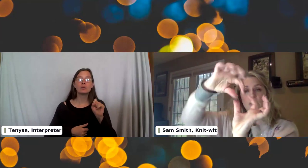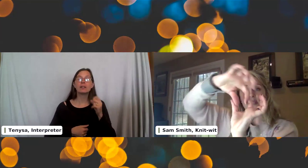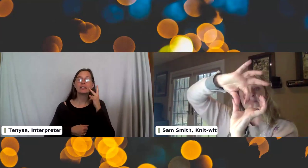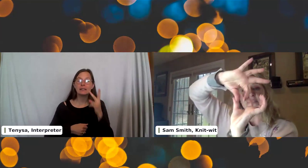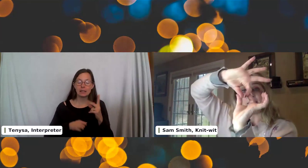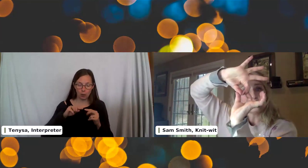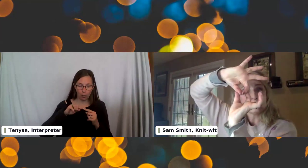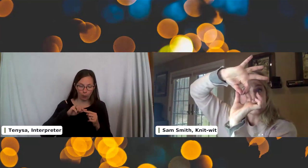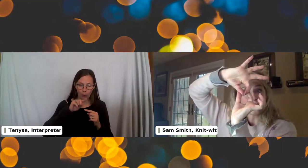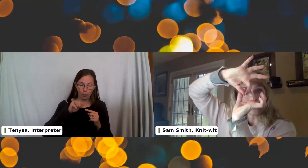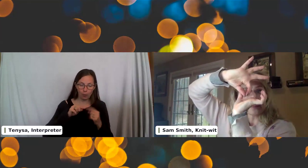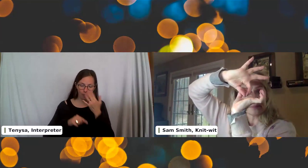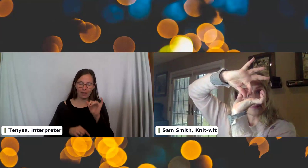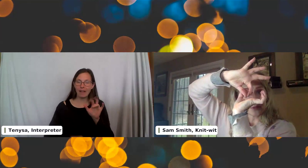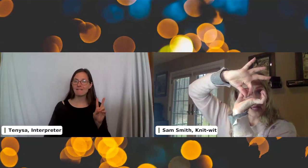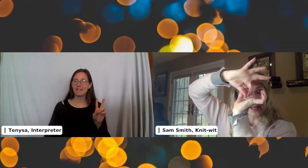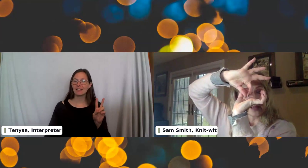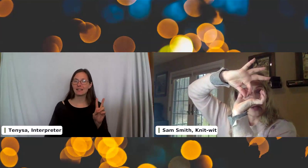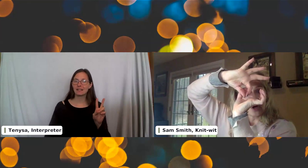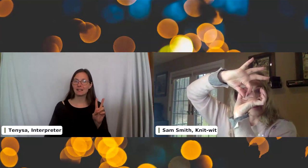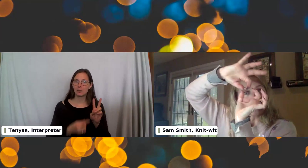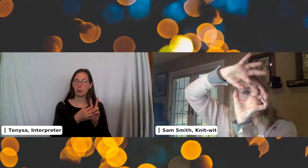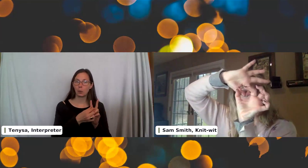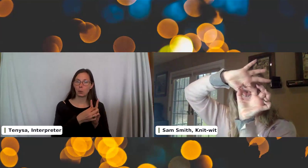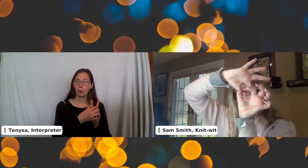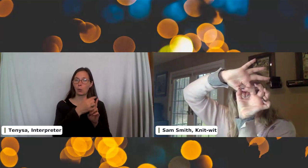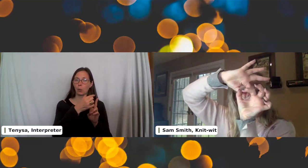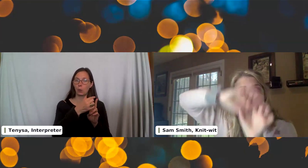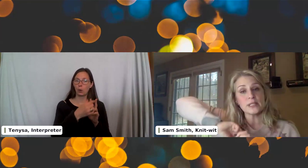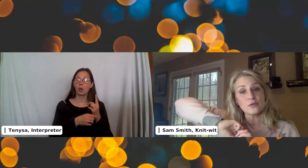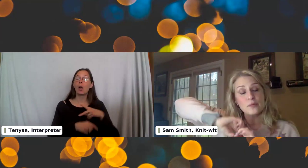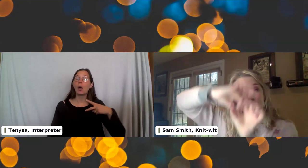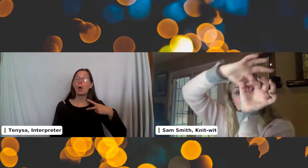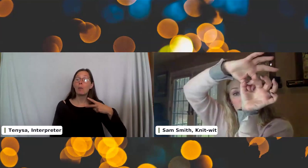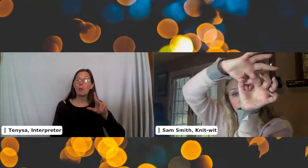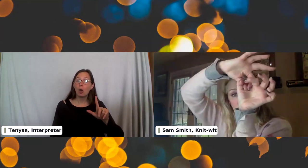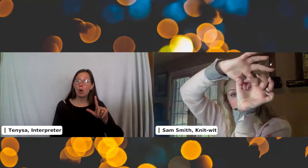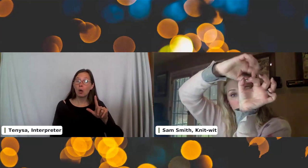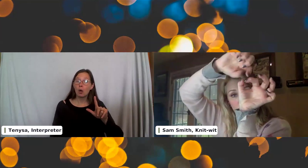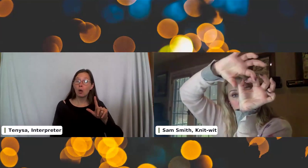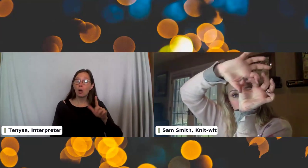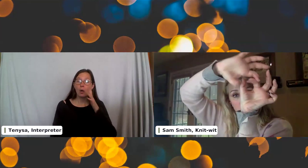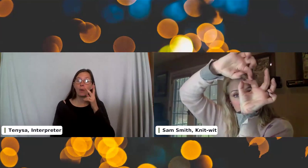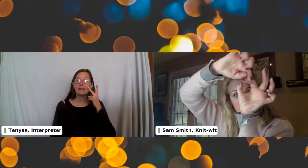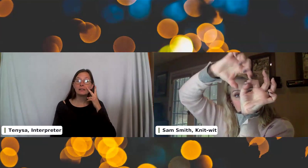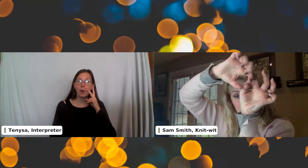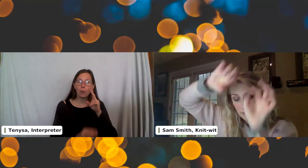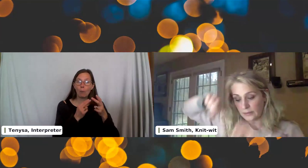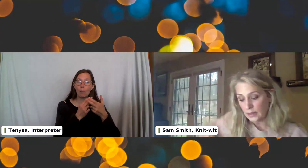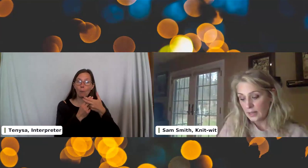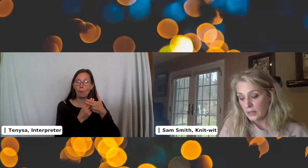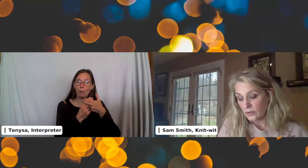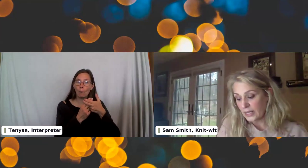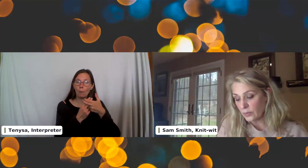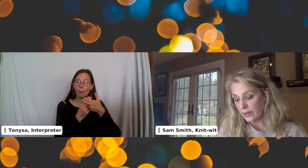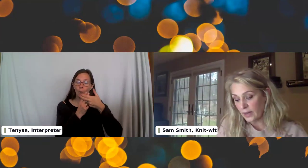It just looks like a V like this. Okay. A purl stitch, the top of the stitch from below is in front. So it looks like a, like a button.